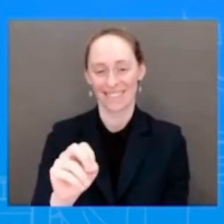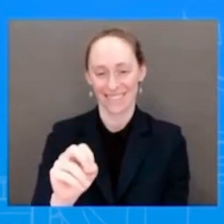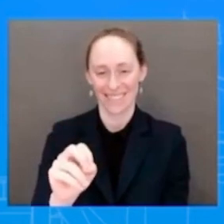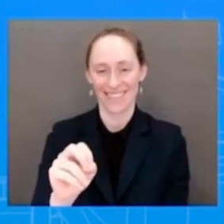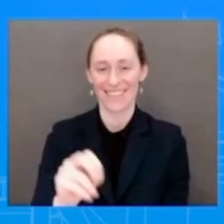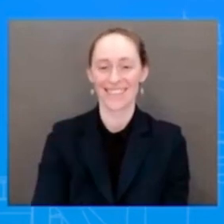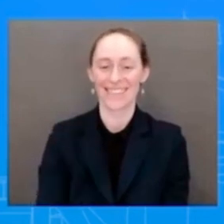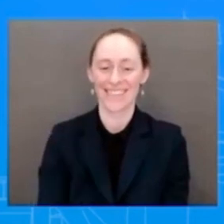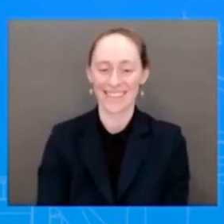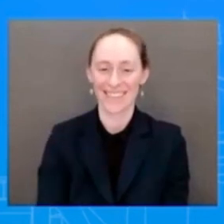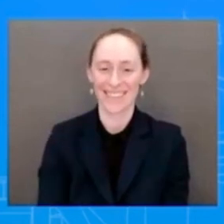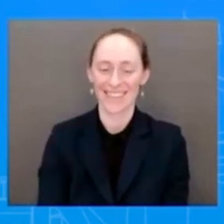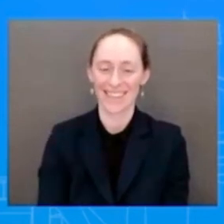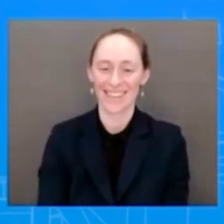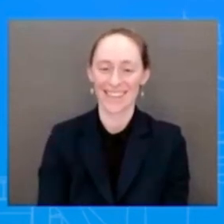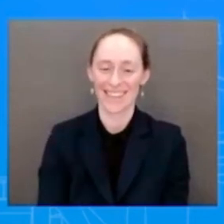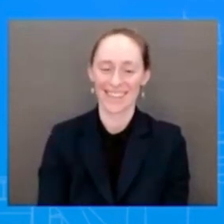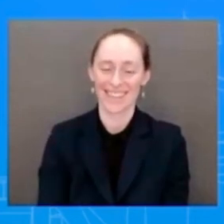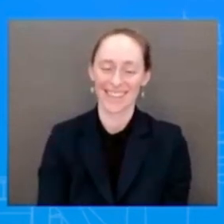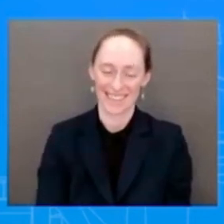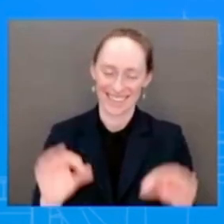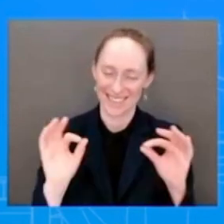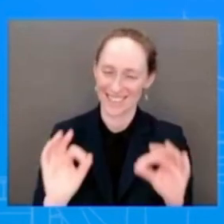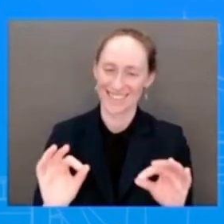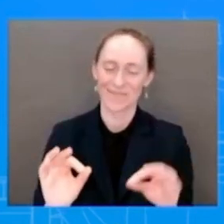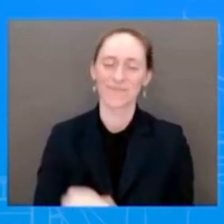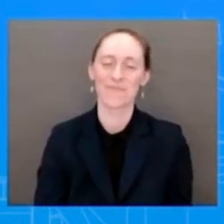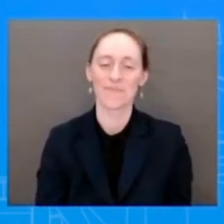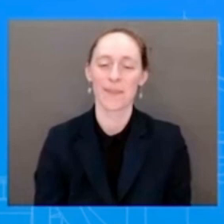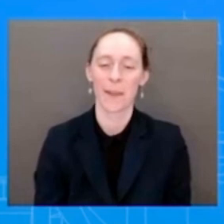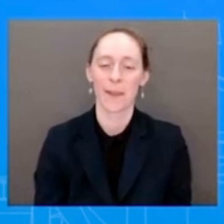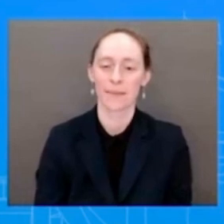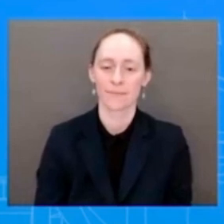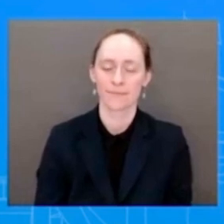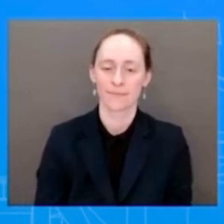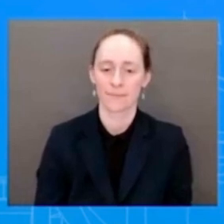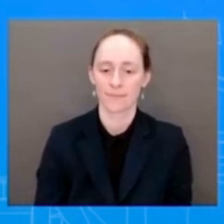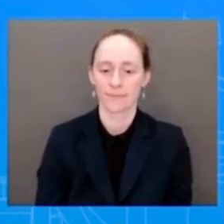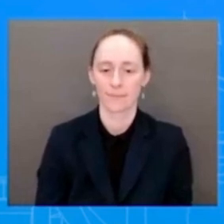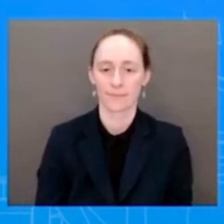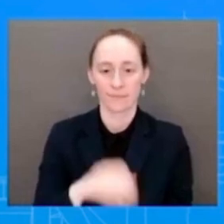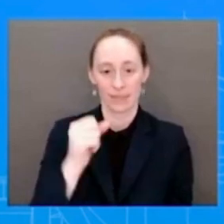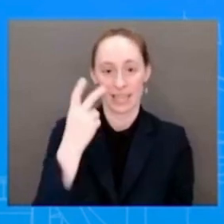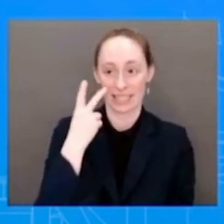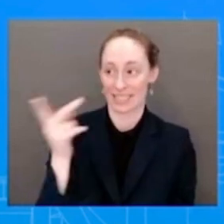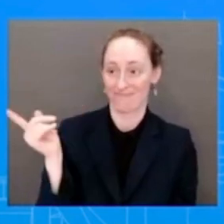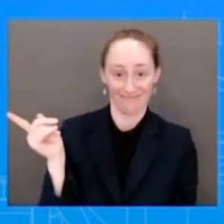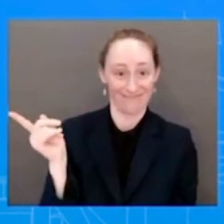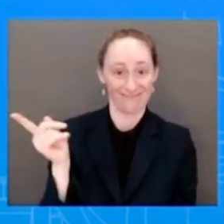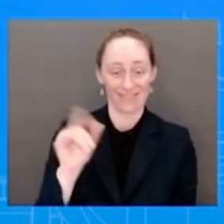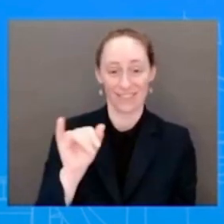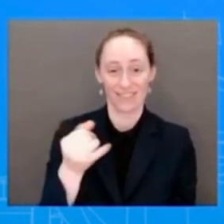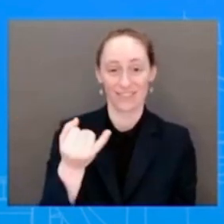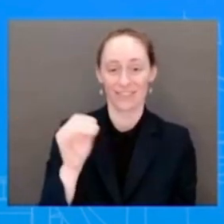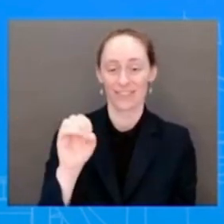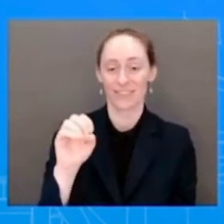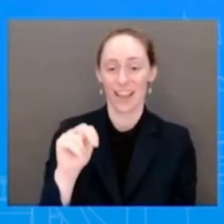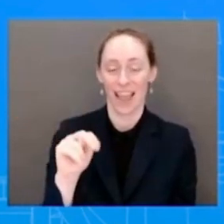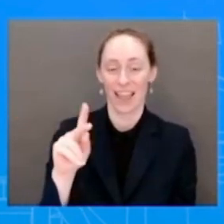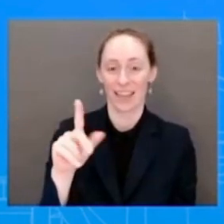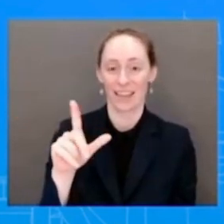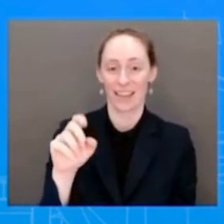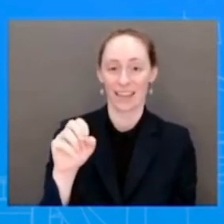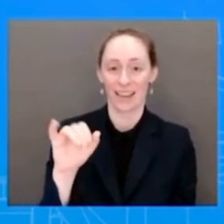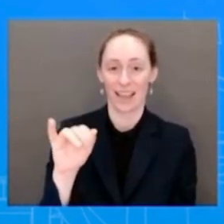Okay, so today, as you can see, we have Jen Klein in the room with us, in the briefing room, director of the Gender Policy Council, here to